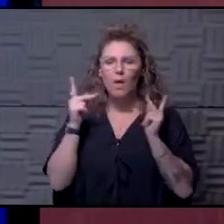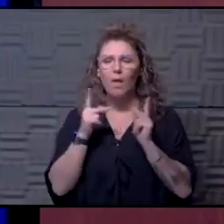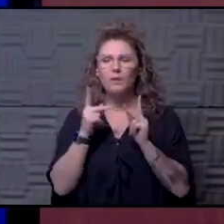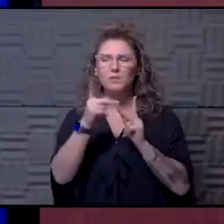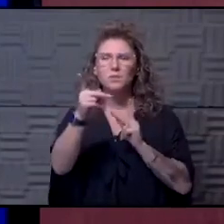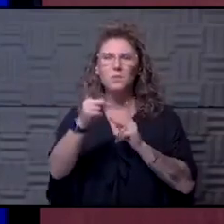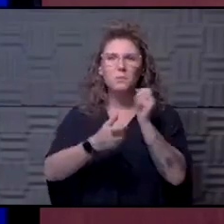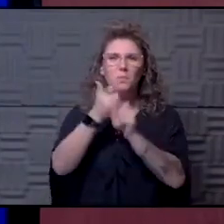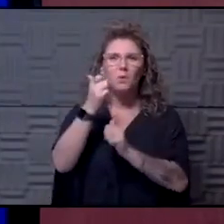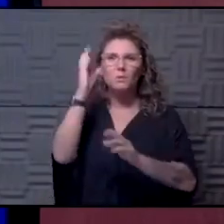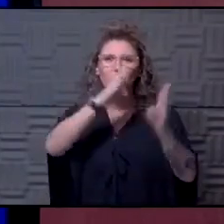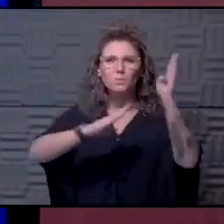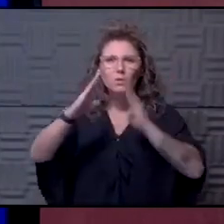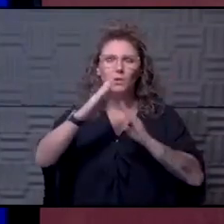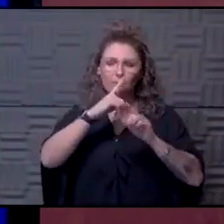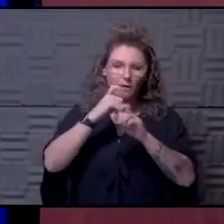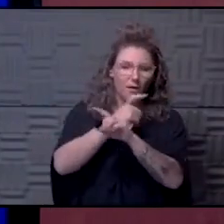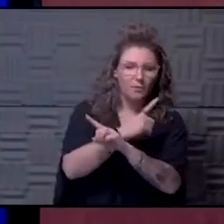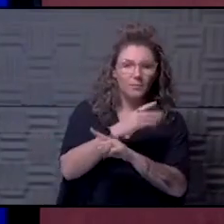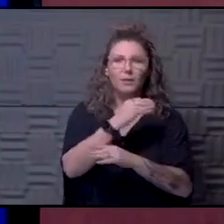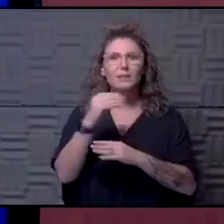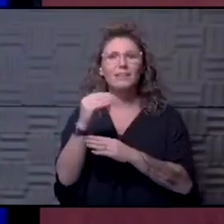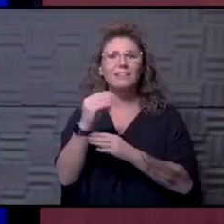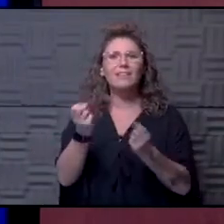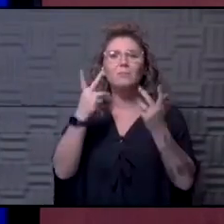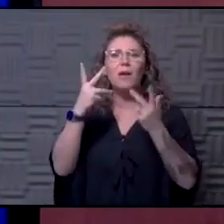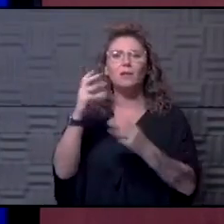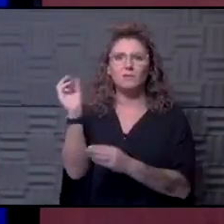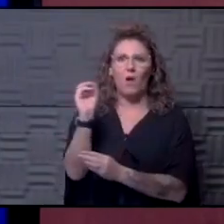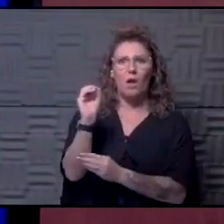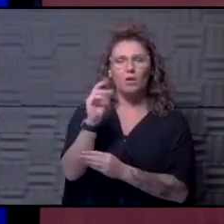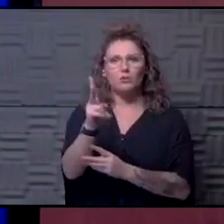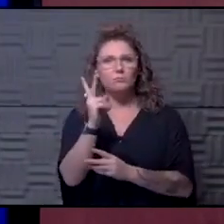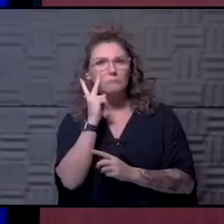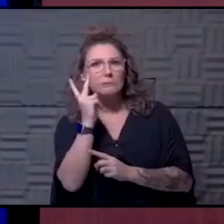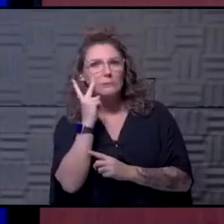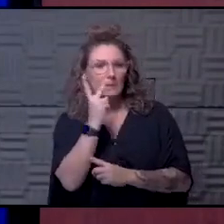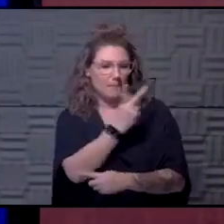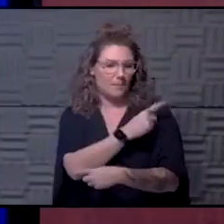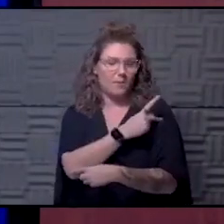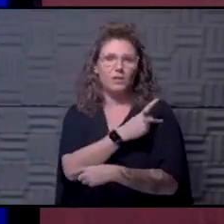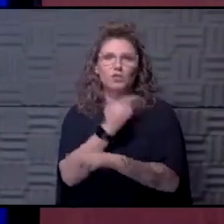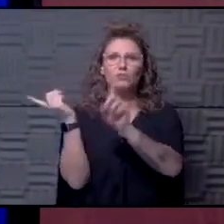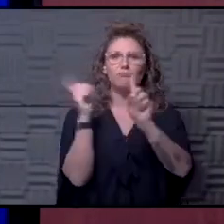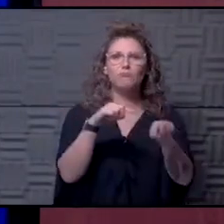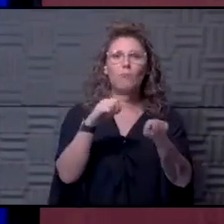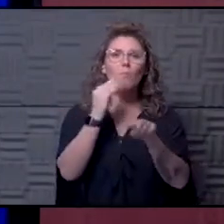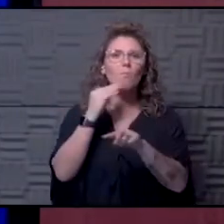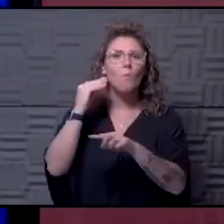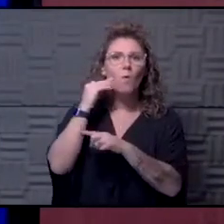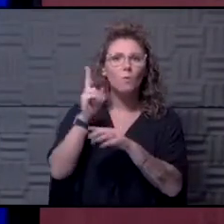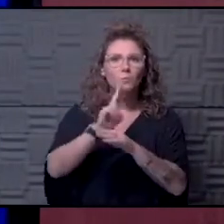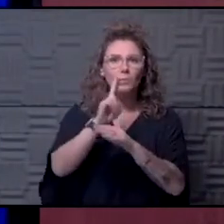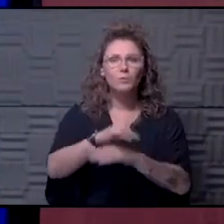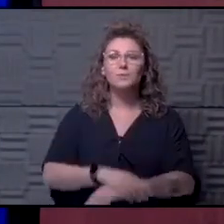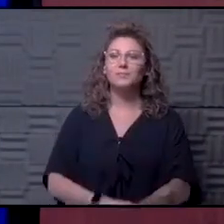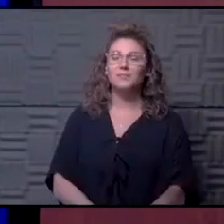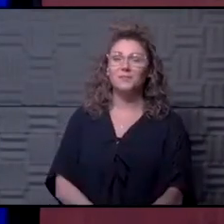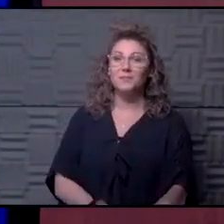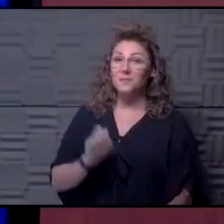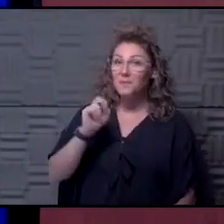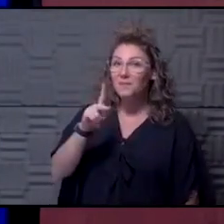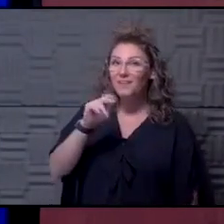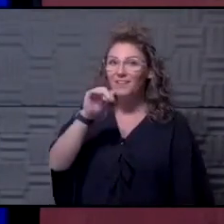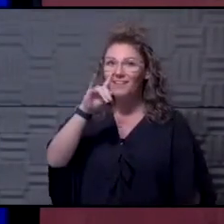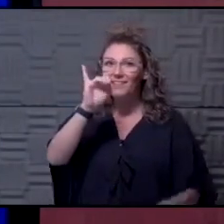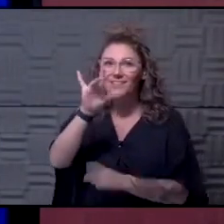in post-COVID patients? And what are the amounts of oxygen you're seeing these patients go home with? Okay, Leslie, what